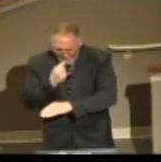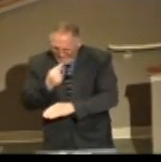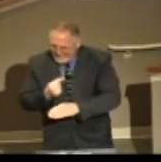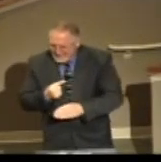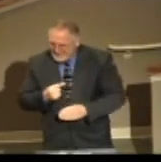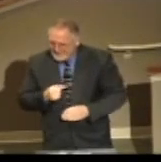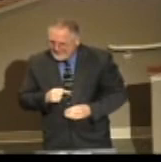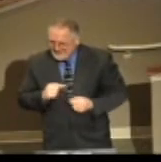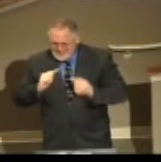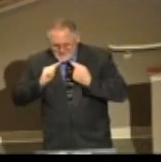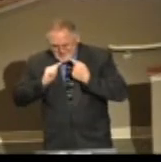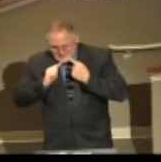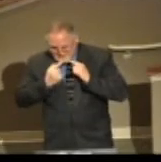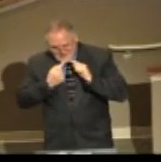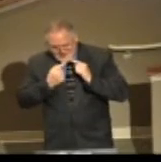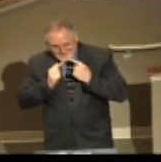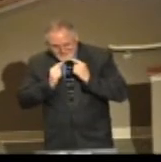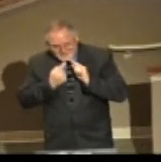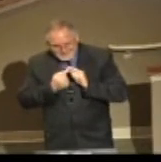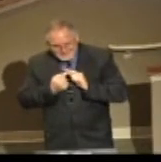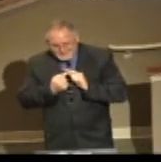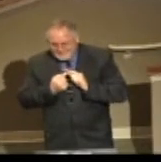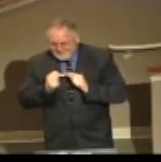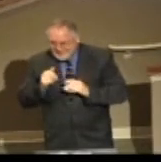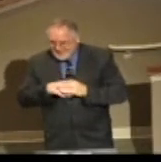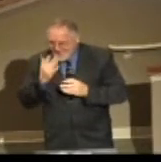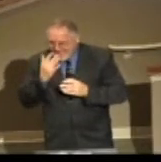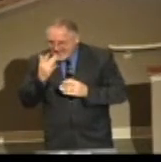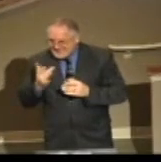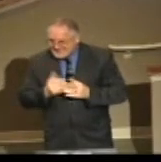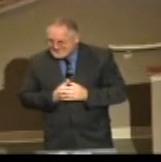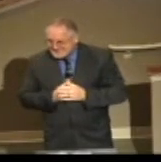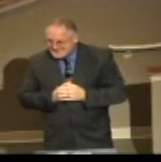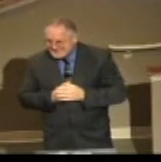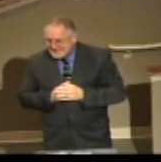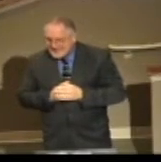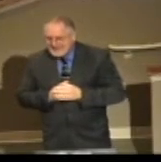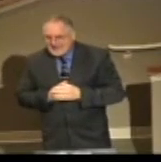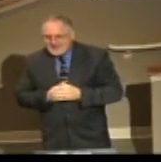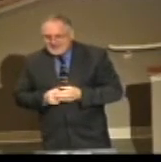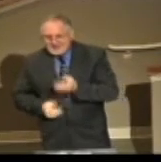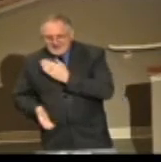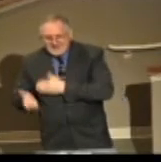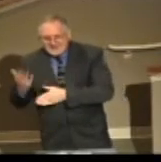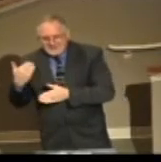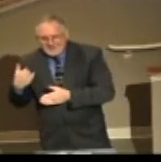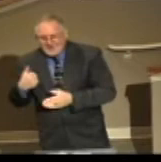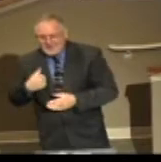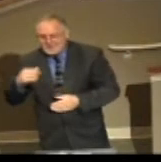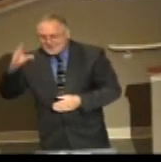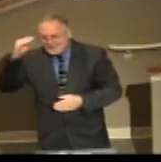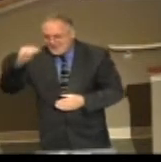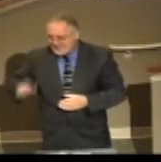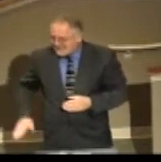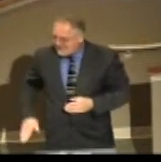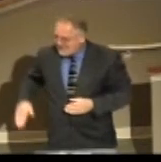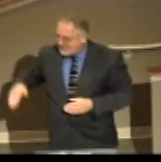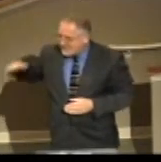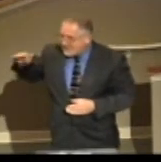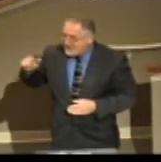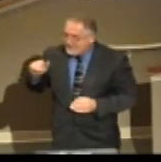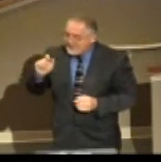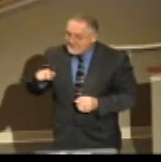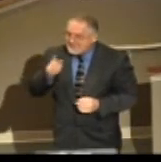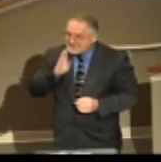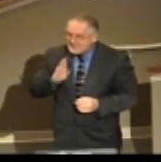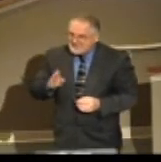I was totally disappointed in that taste. Years ago, when I was a boy growing up, I must have been less than